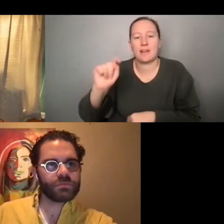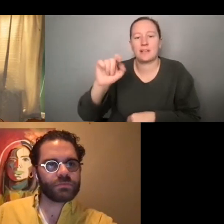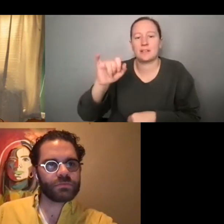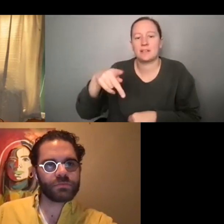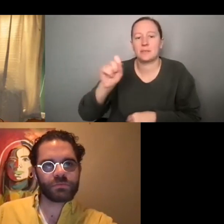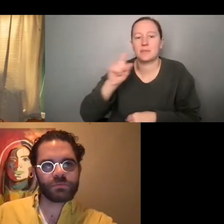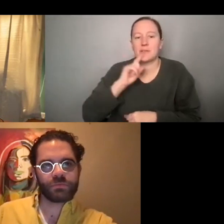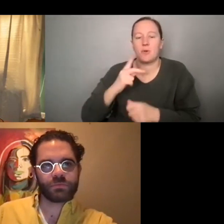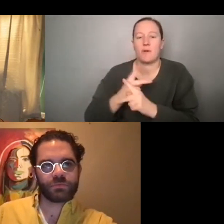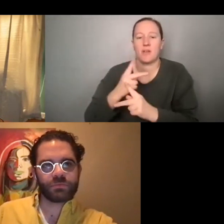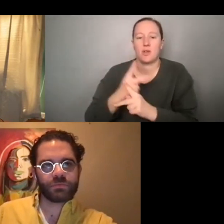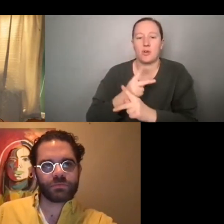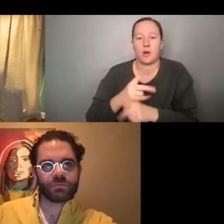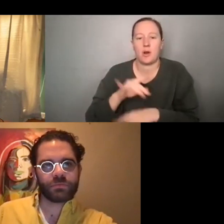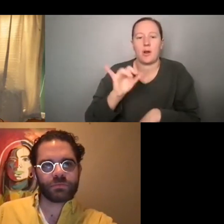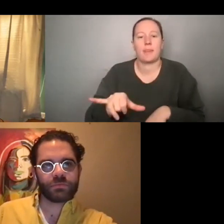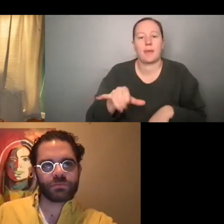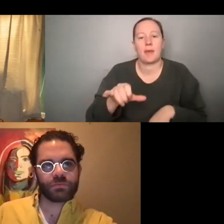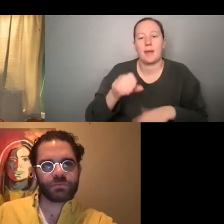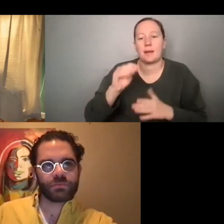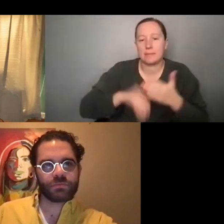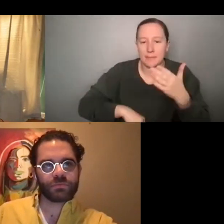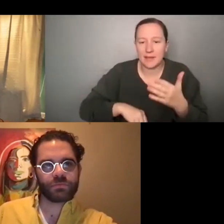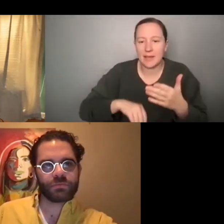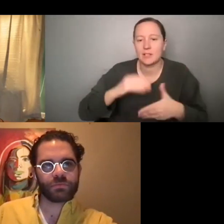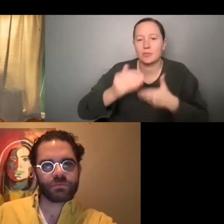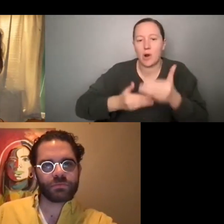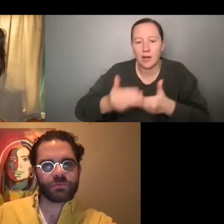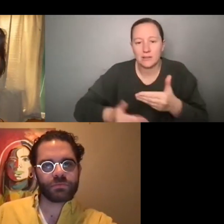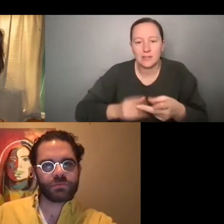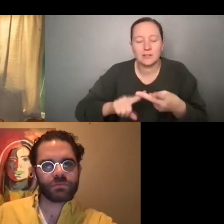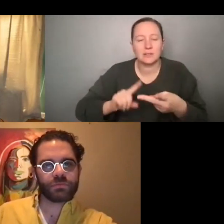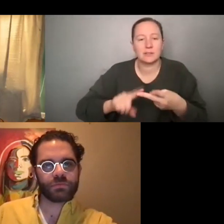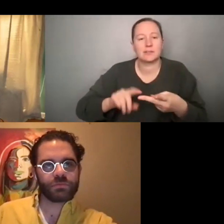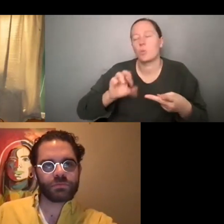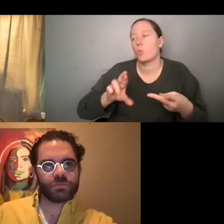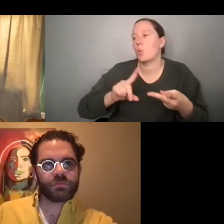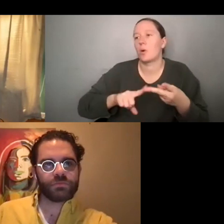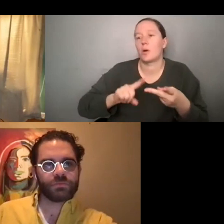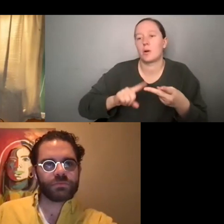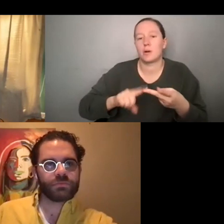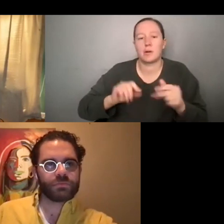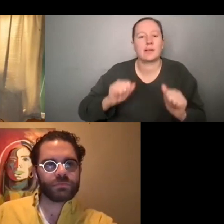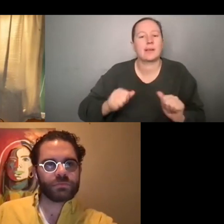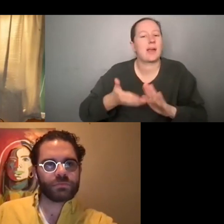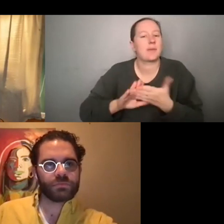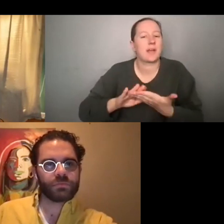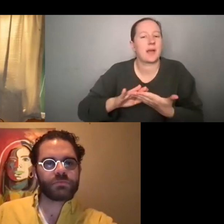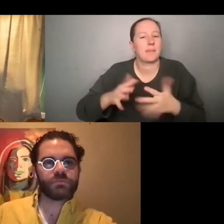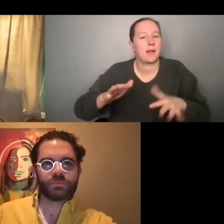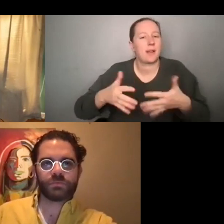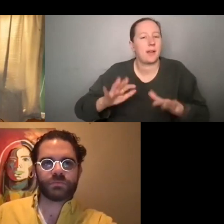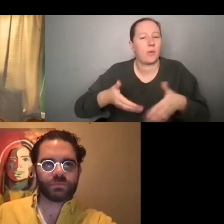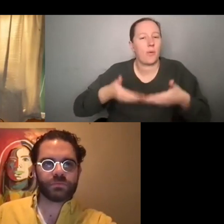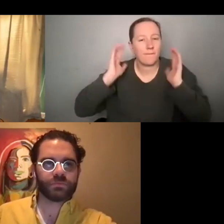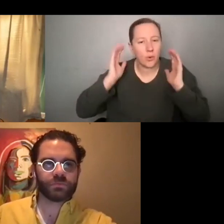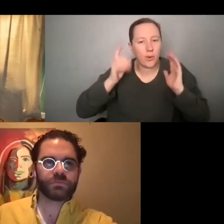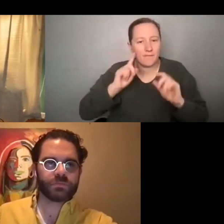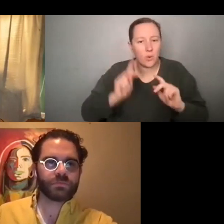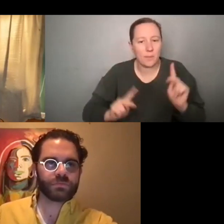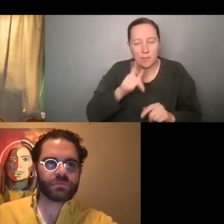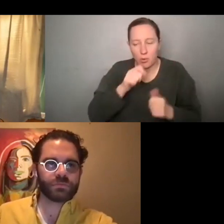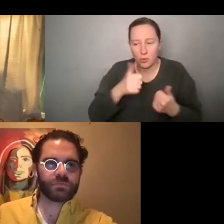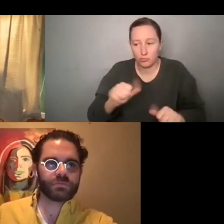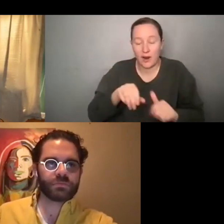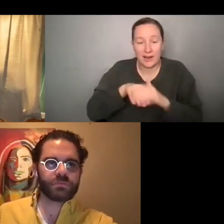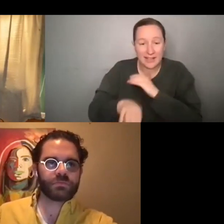of navigating that the application process, the this, it can be a little daunting, I think, for people that are trying to break